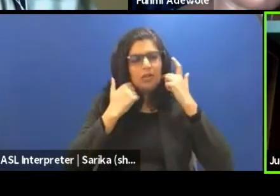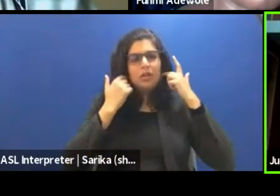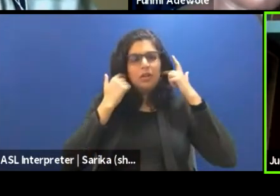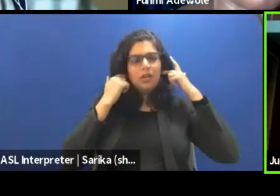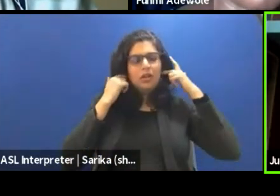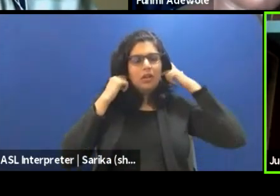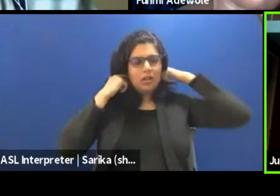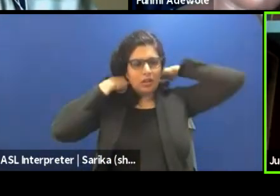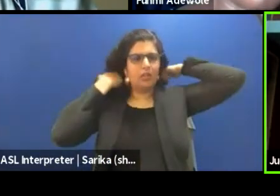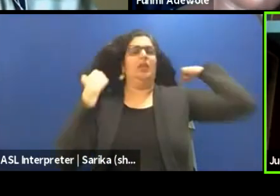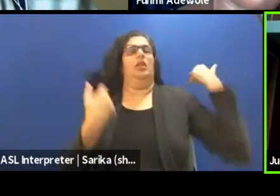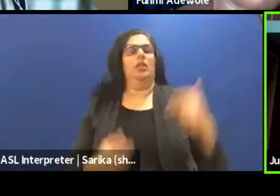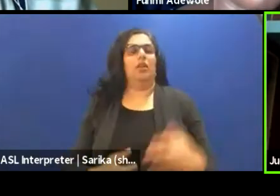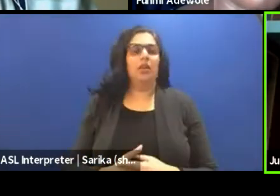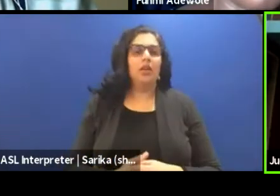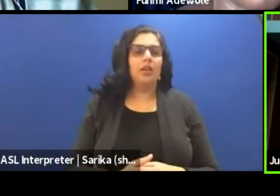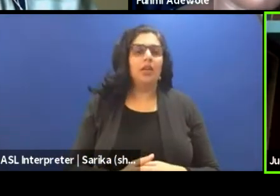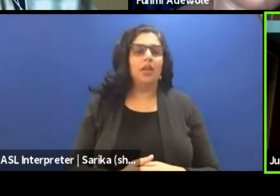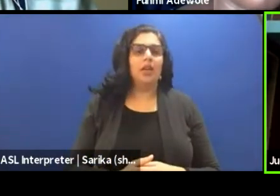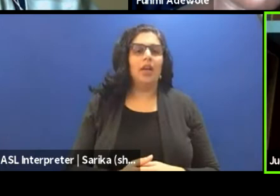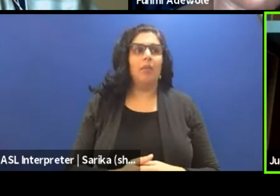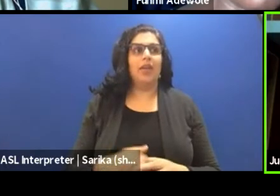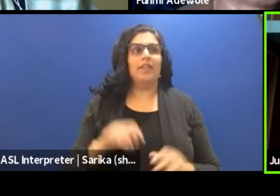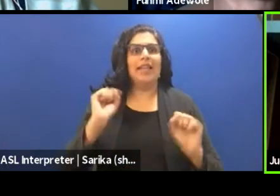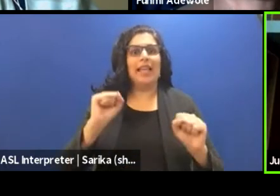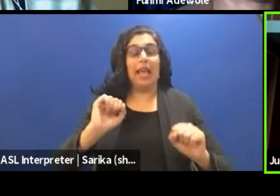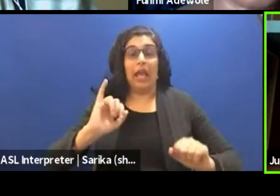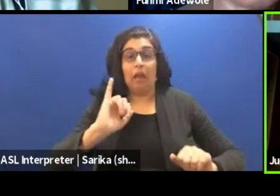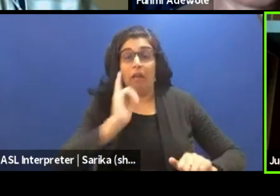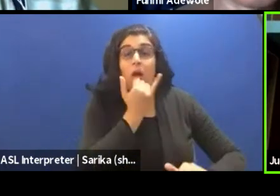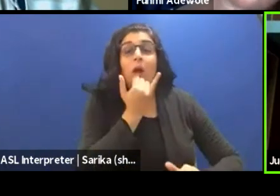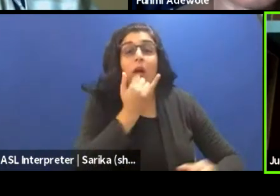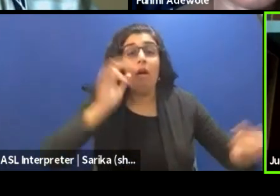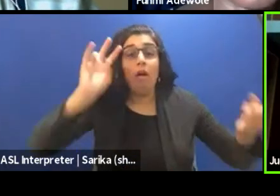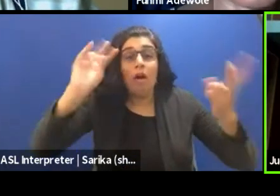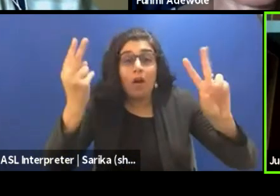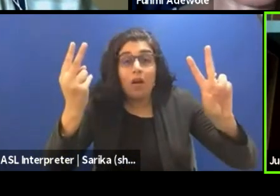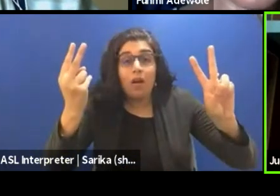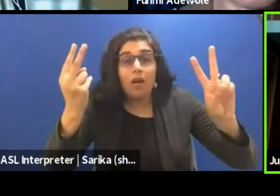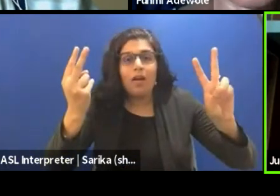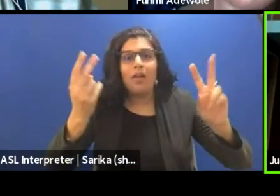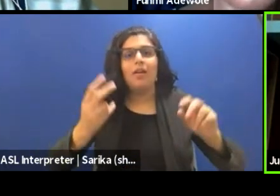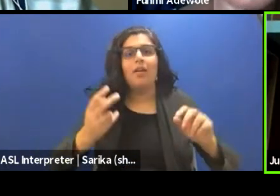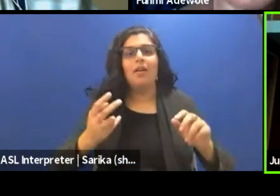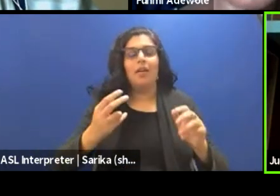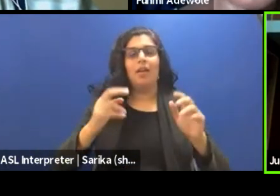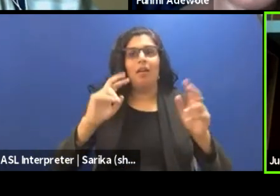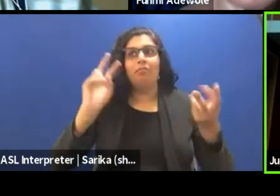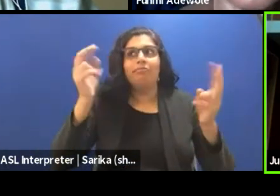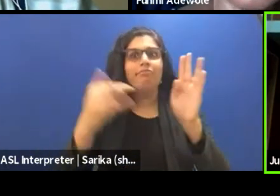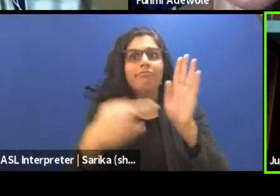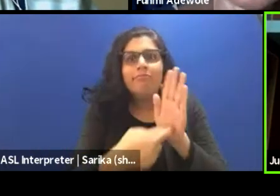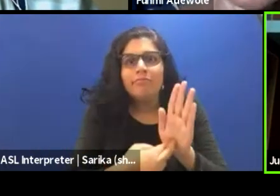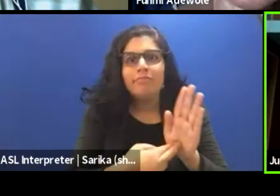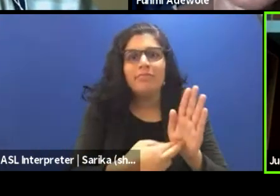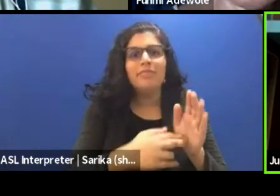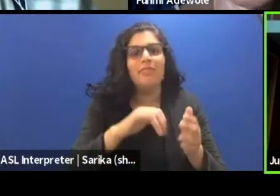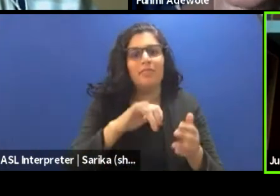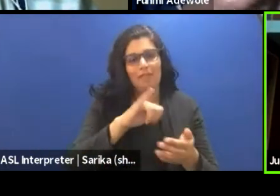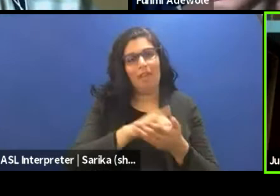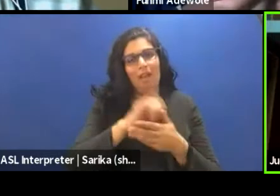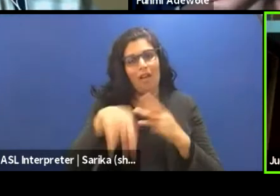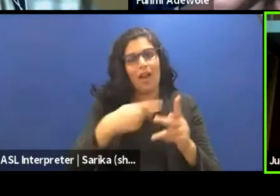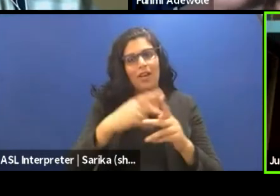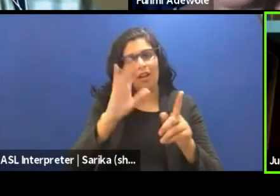does, it causes misrepresentation in that new geographical confine.